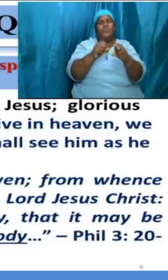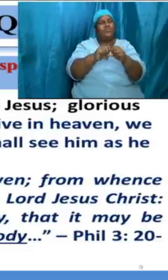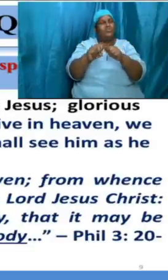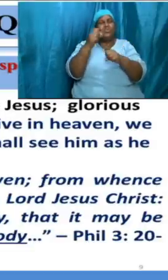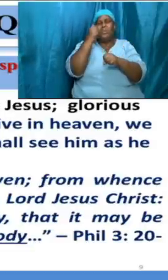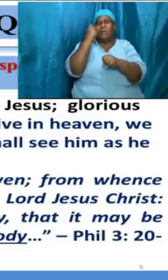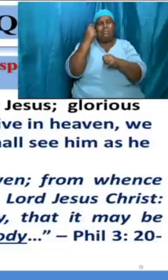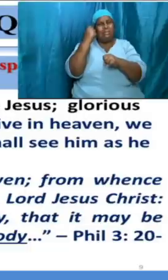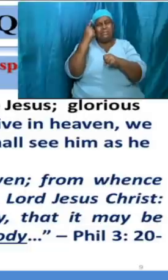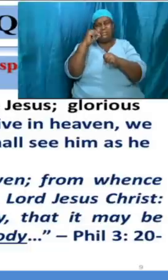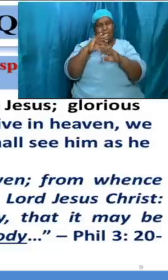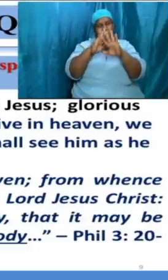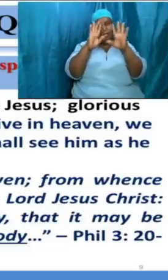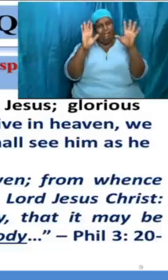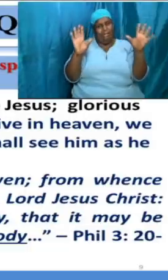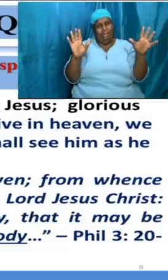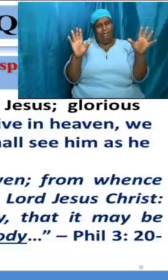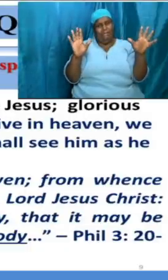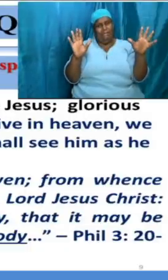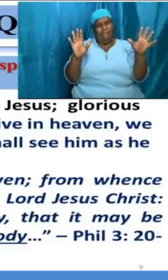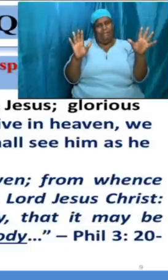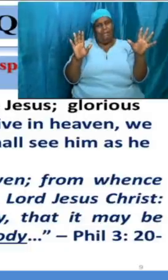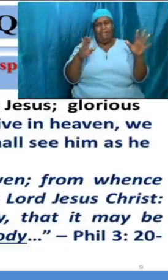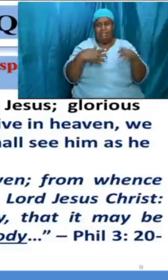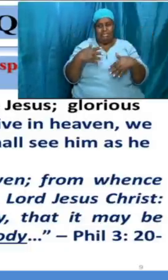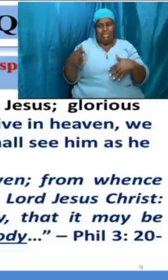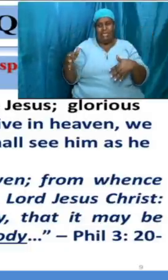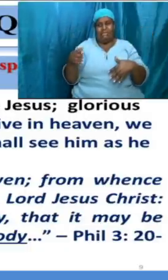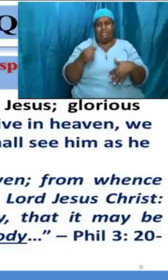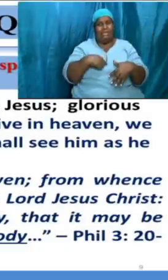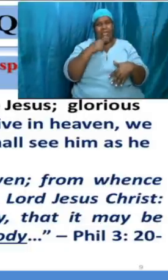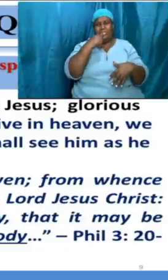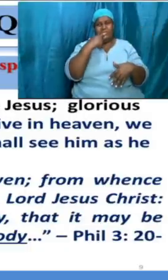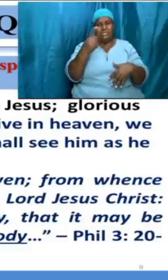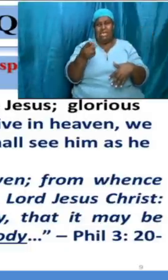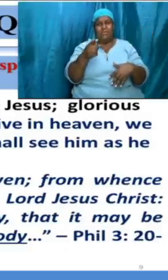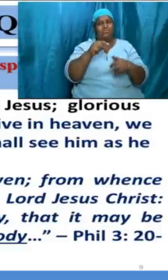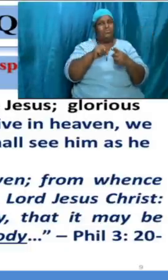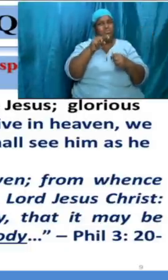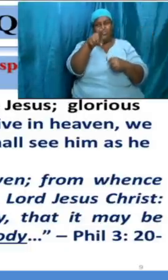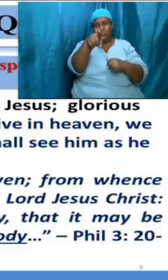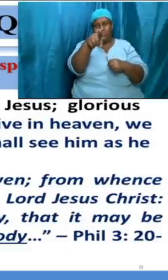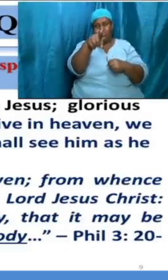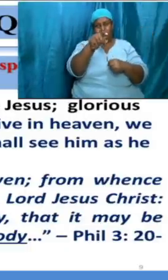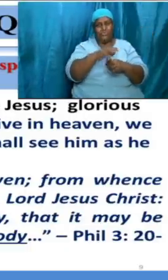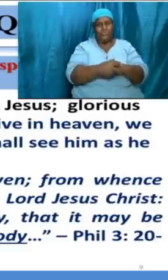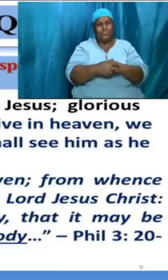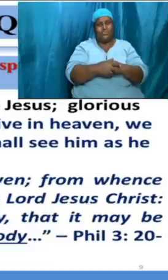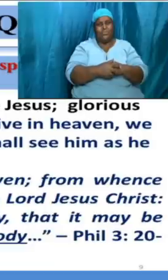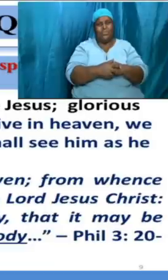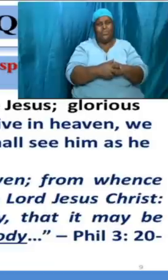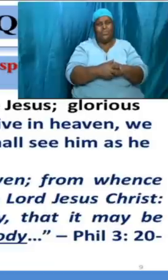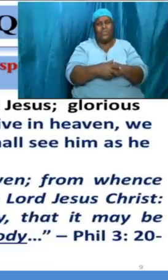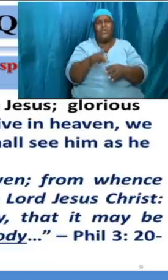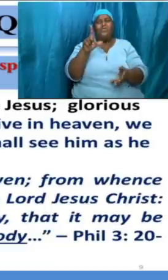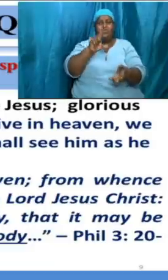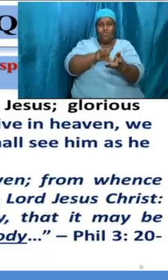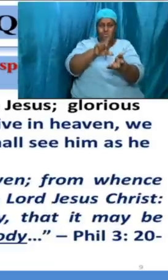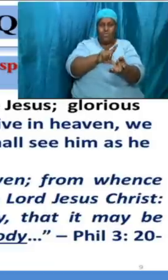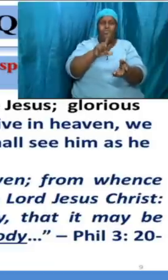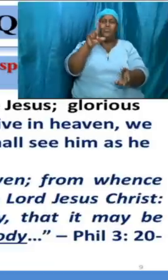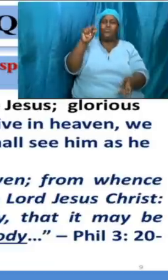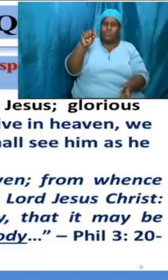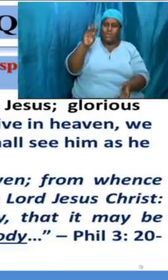the assertions that i'm making and the things that i am submitting to you and so luke chapter number